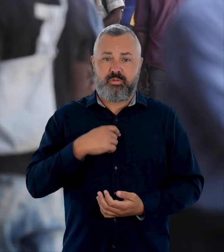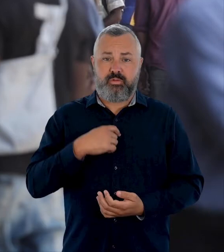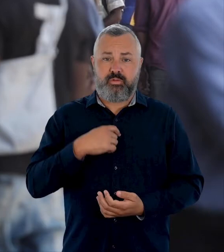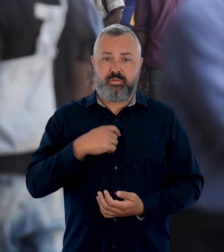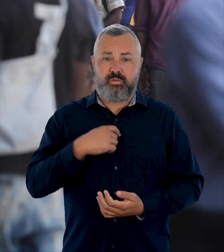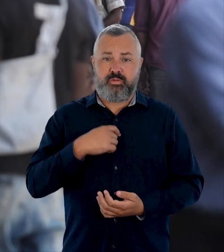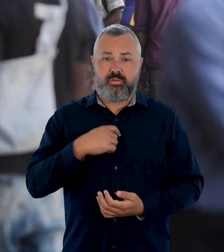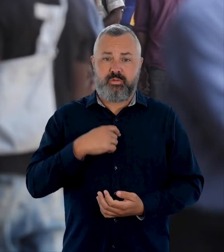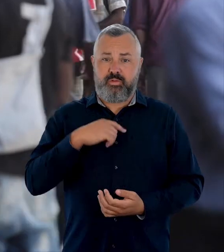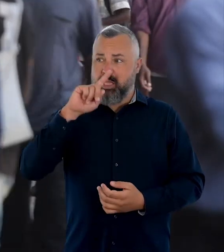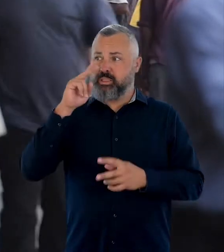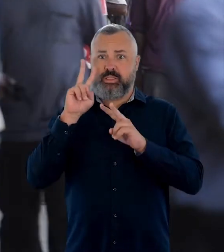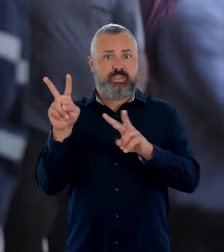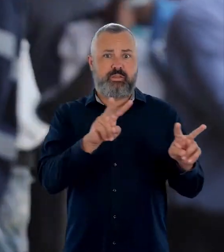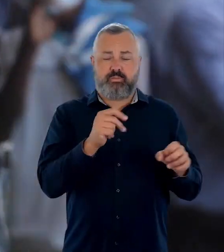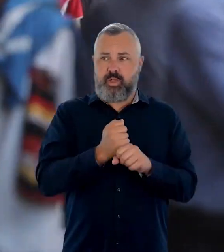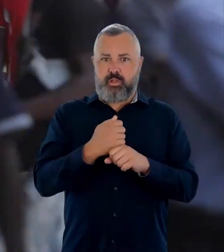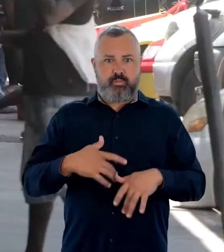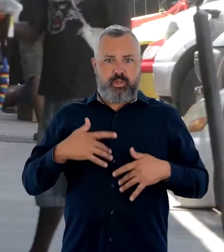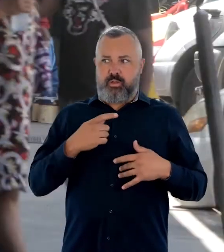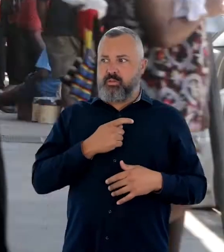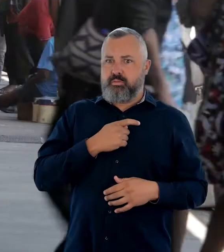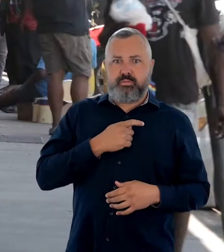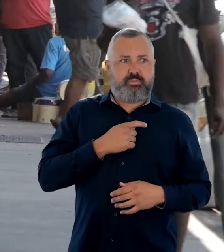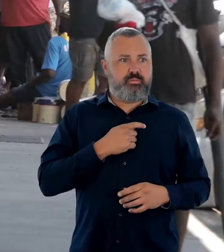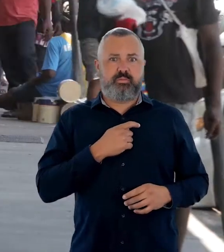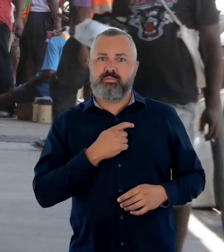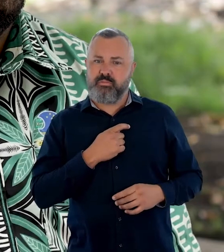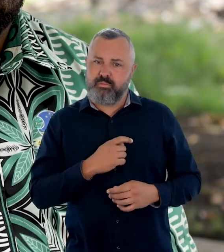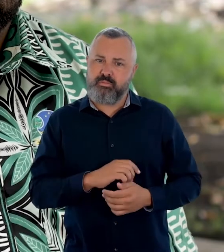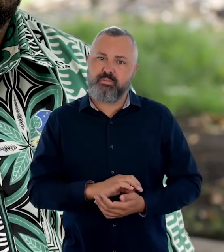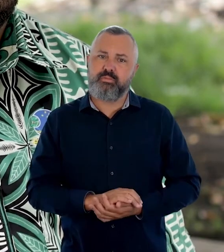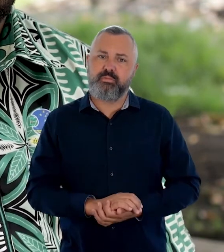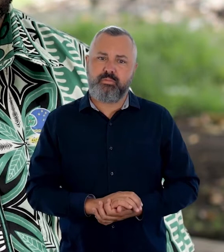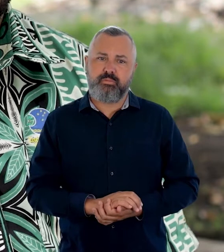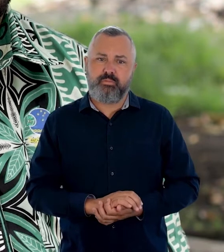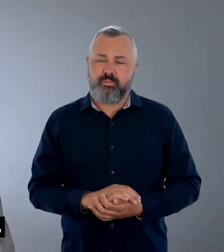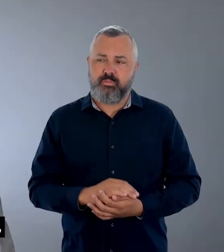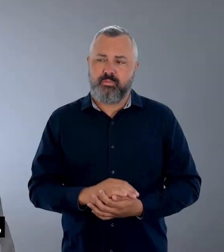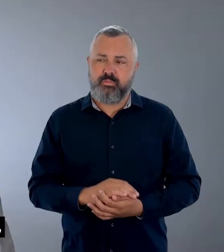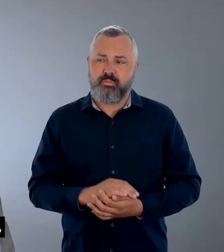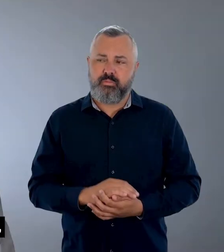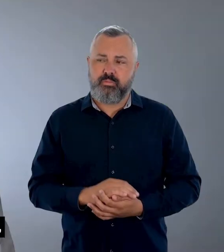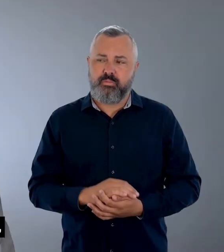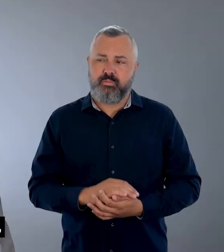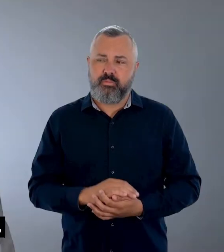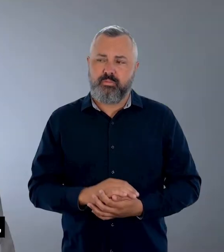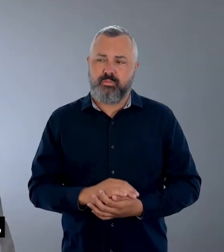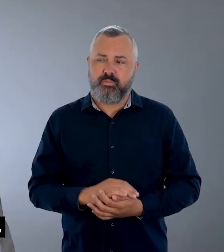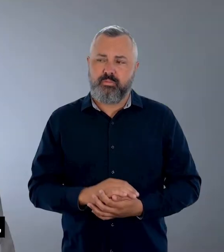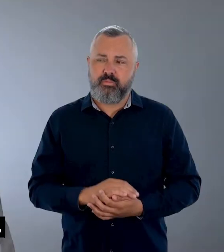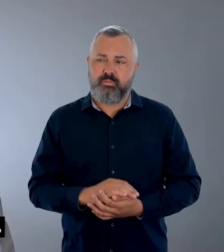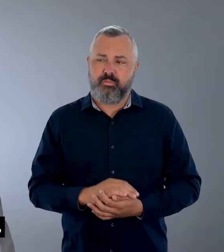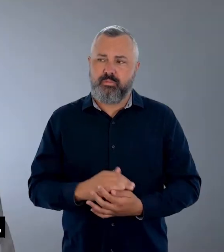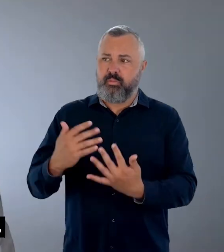Minister's Meeting. Not being able to see things around and stuff, it created a lot of fear in me. A woman in front of a white wall